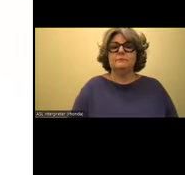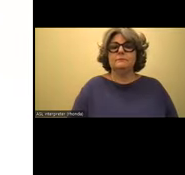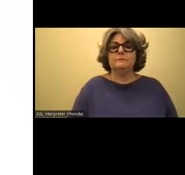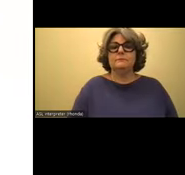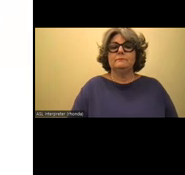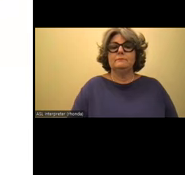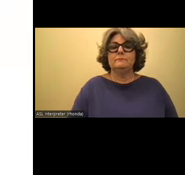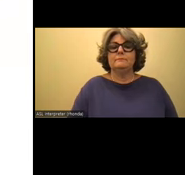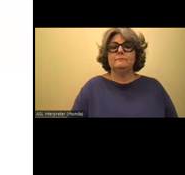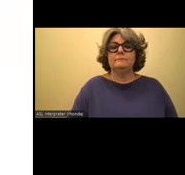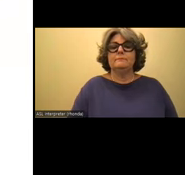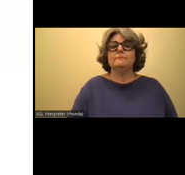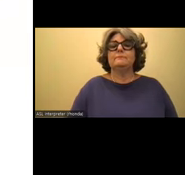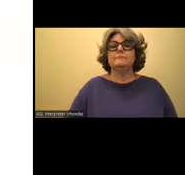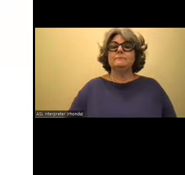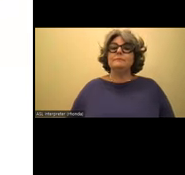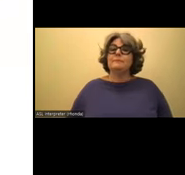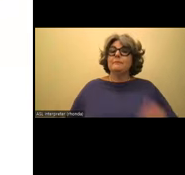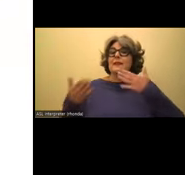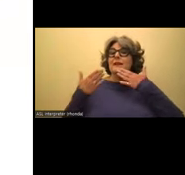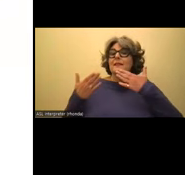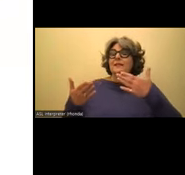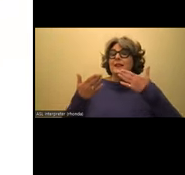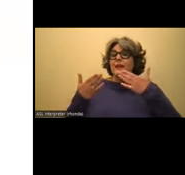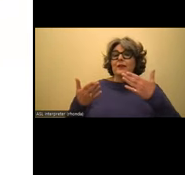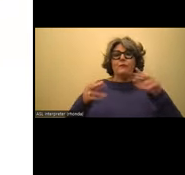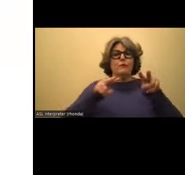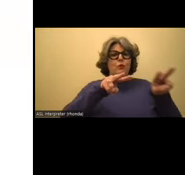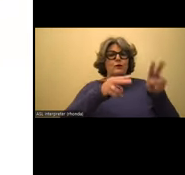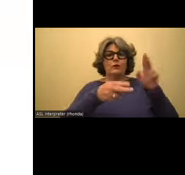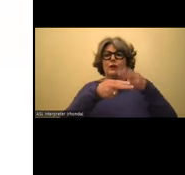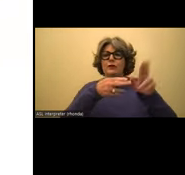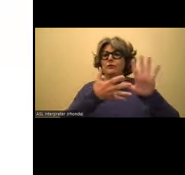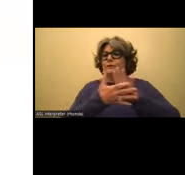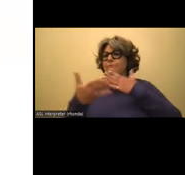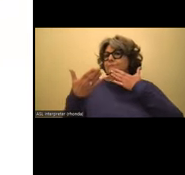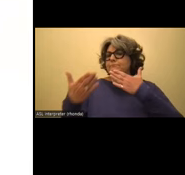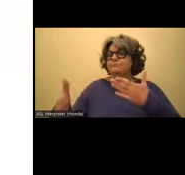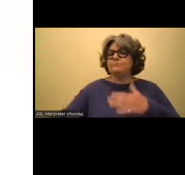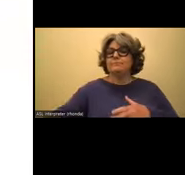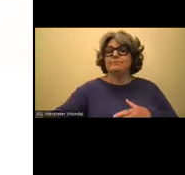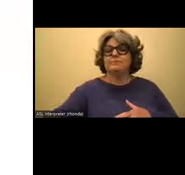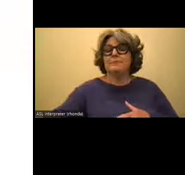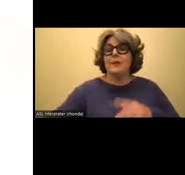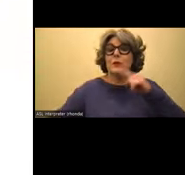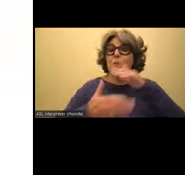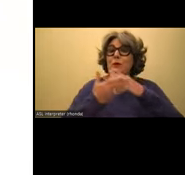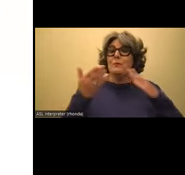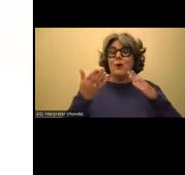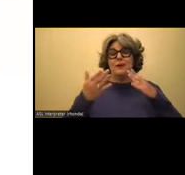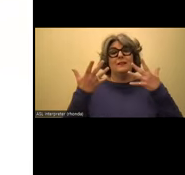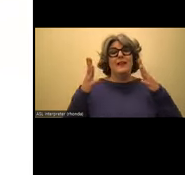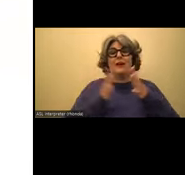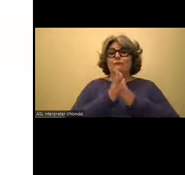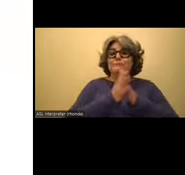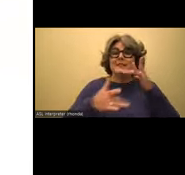So thanks, everyone. Thanks for listening to me and watching that short video. That's that we're done with the boring part. The next part is where I get